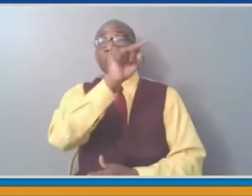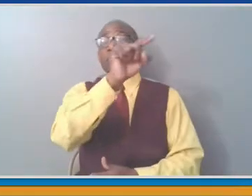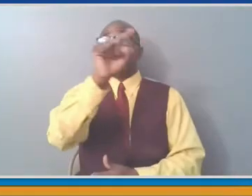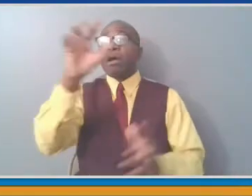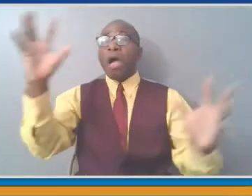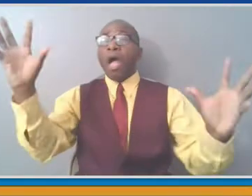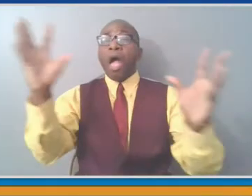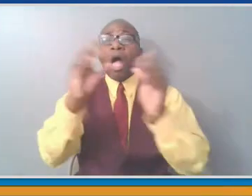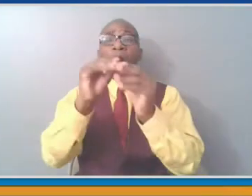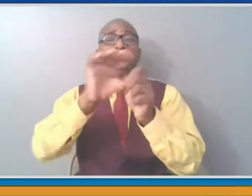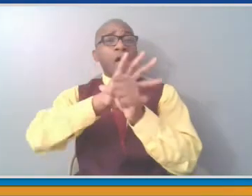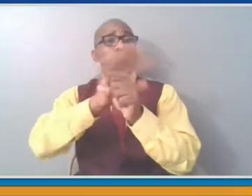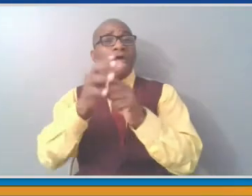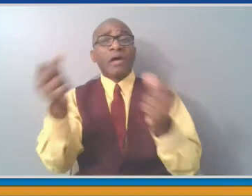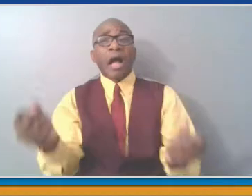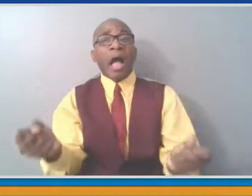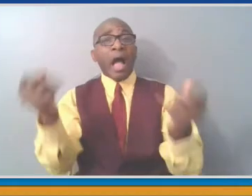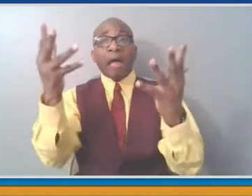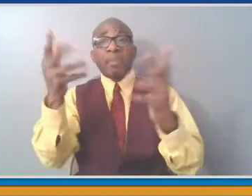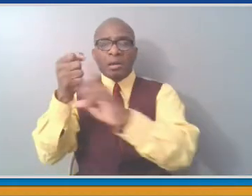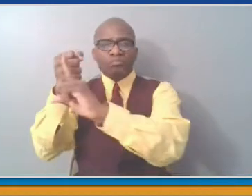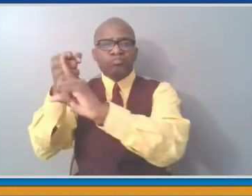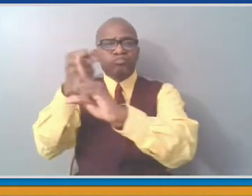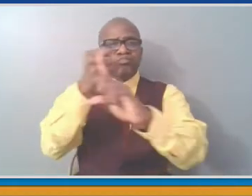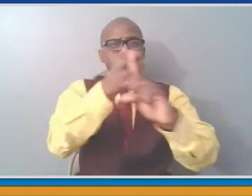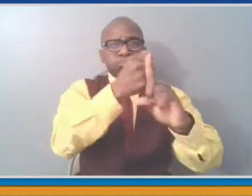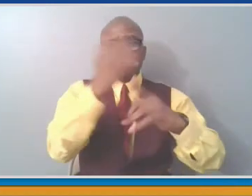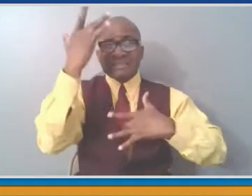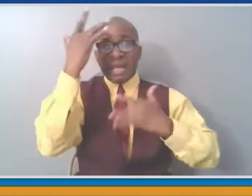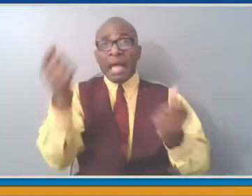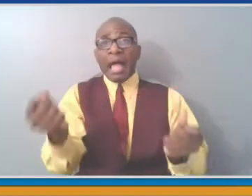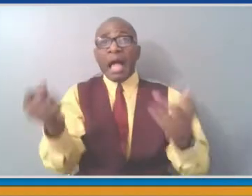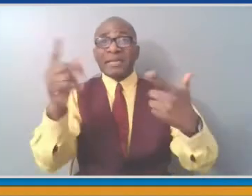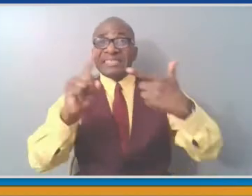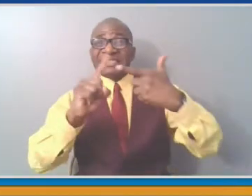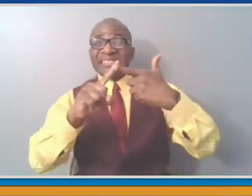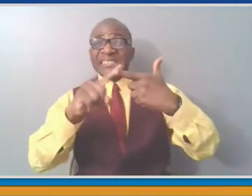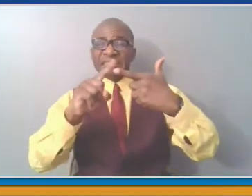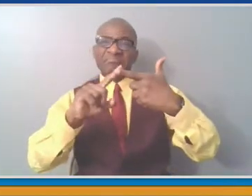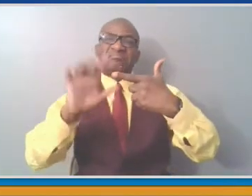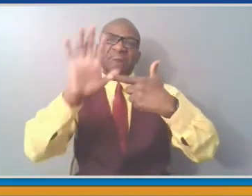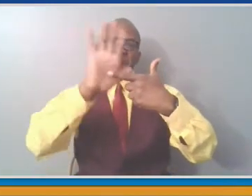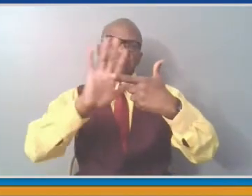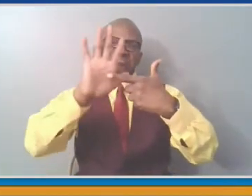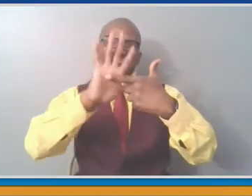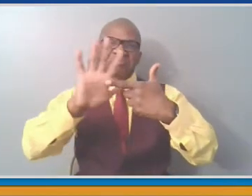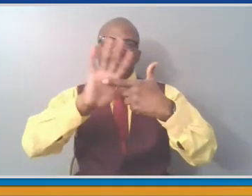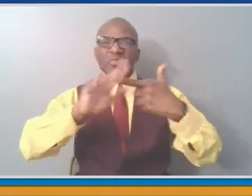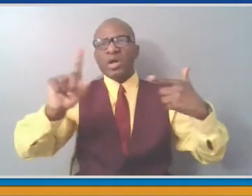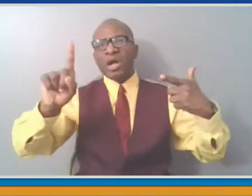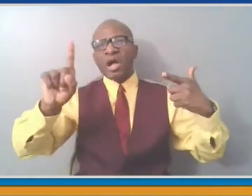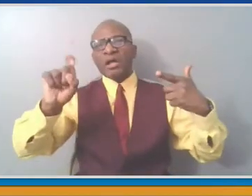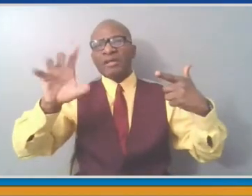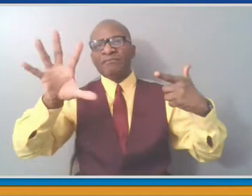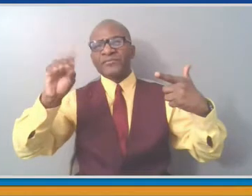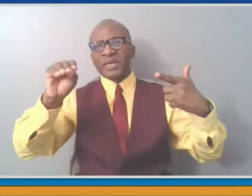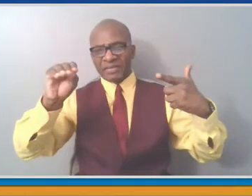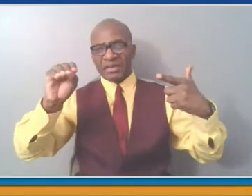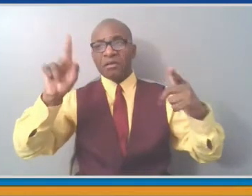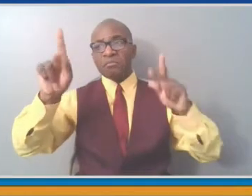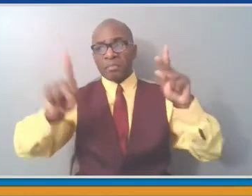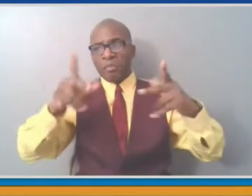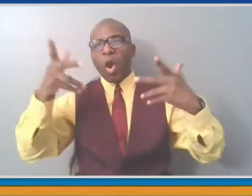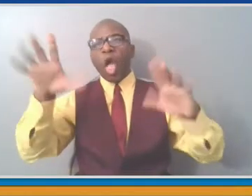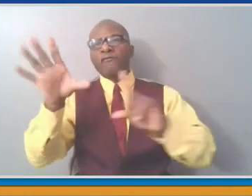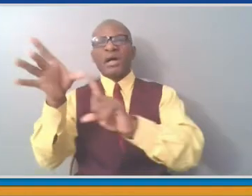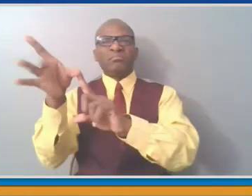is as of Saturday, where we had 150 people hospitalized for COVID. The week before, that number was 192,